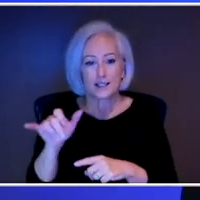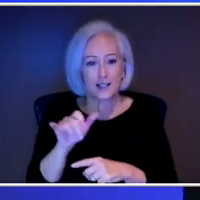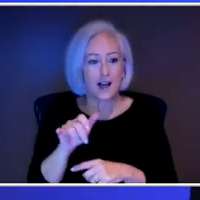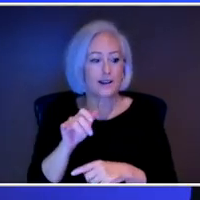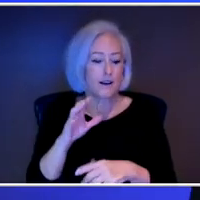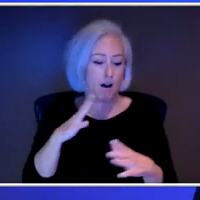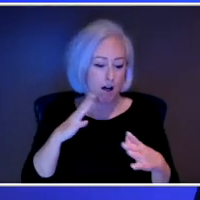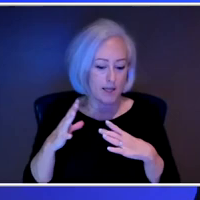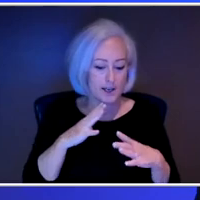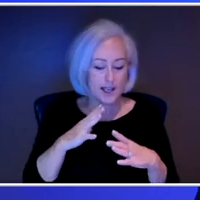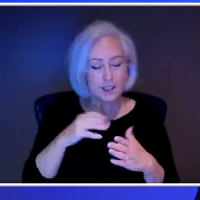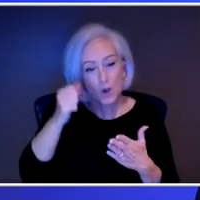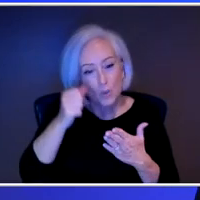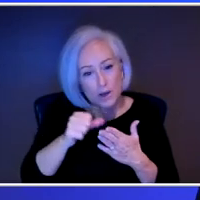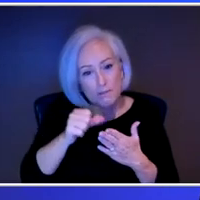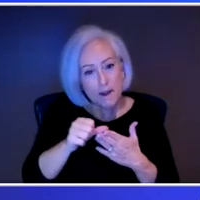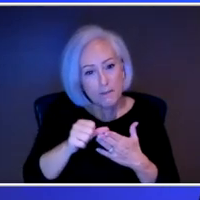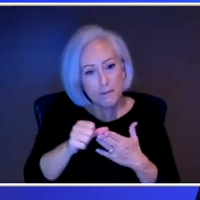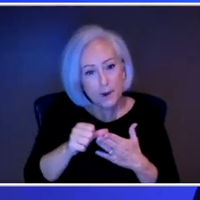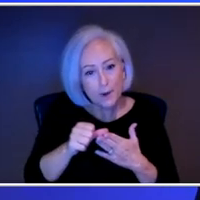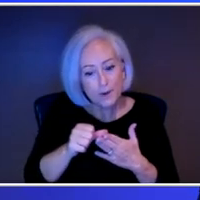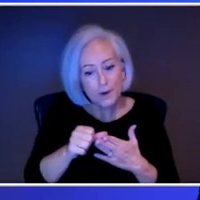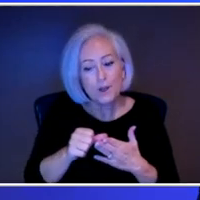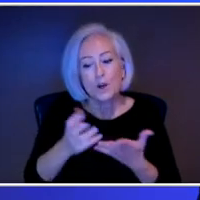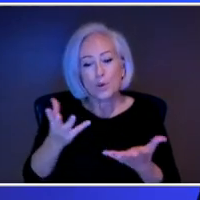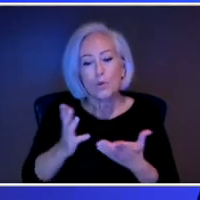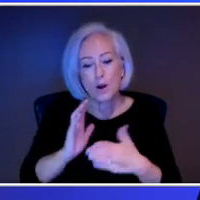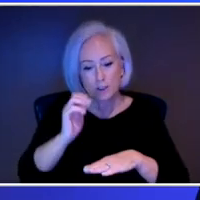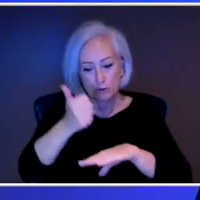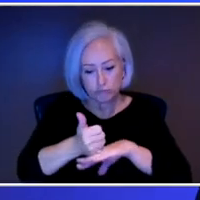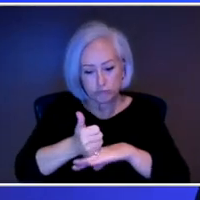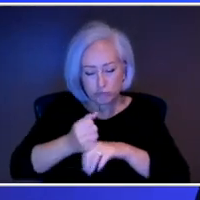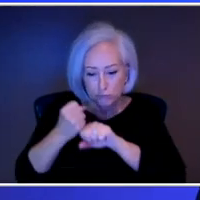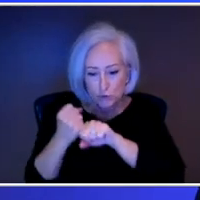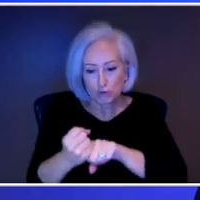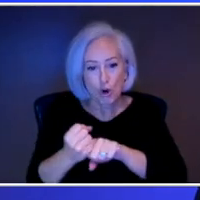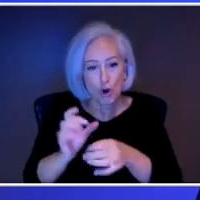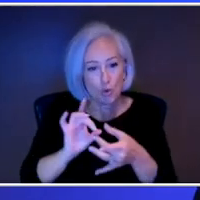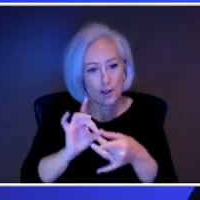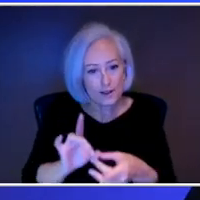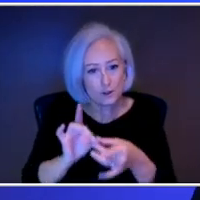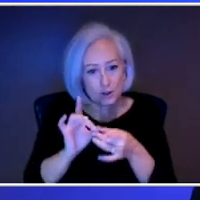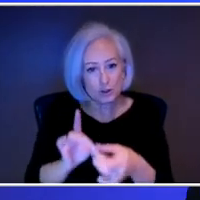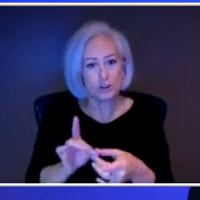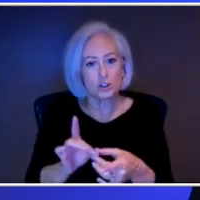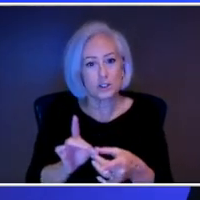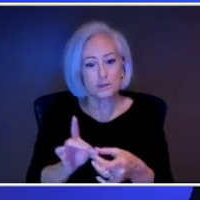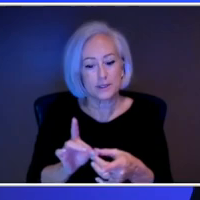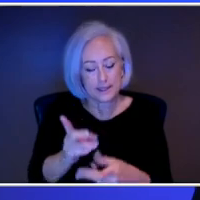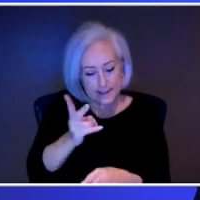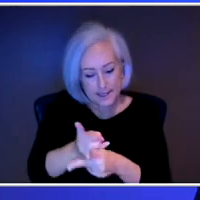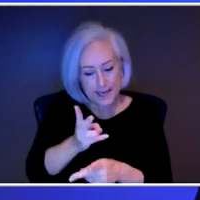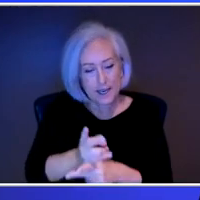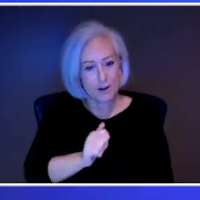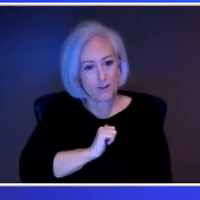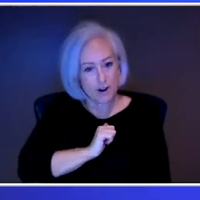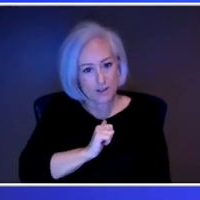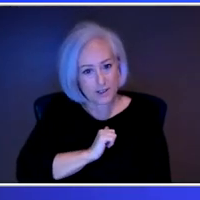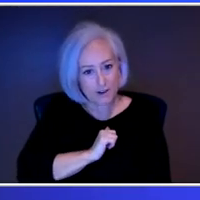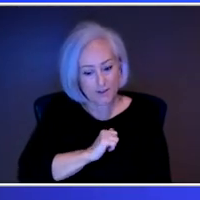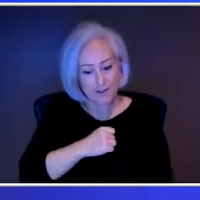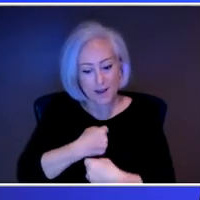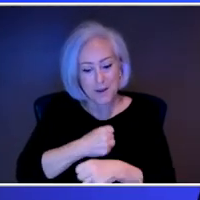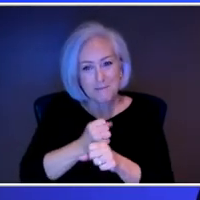that we want to secure the relationships around us. We want to take care of ourselves. We want to be able to make the memories and have the good times. And that